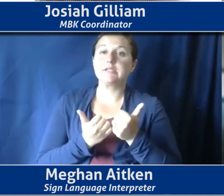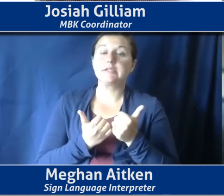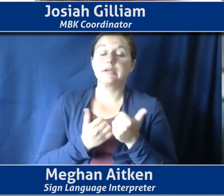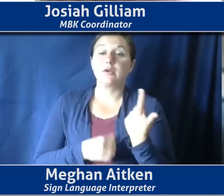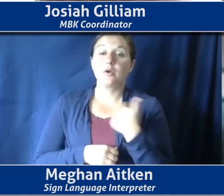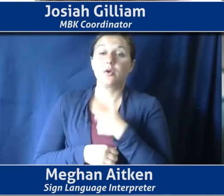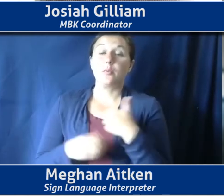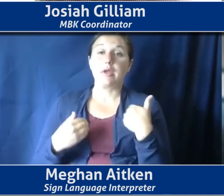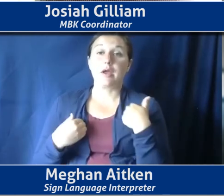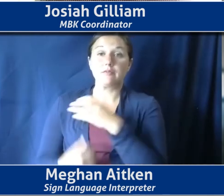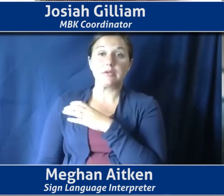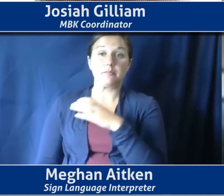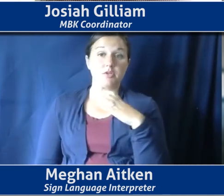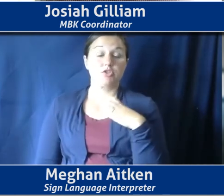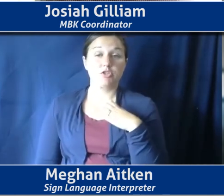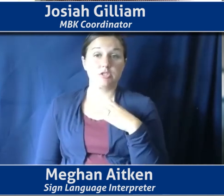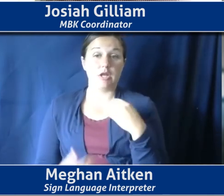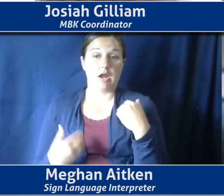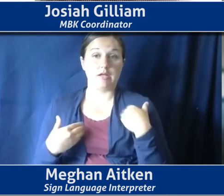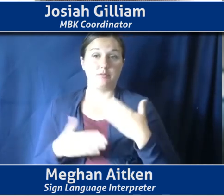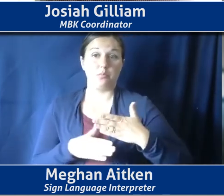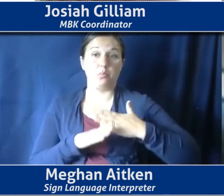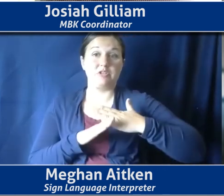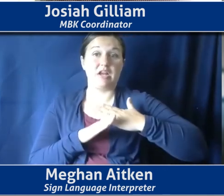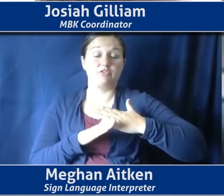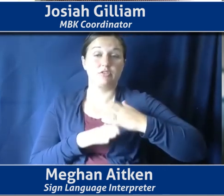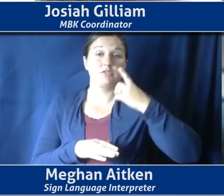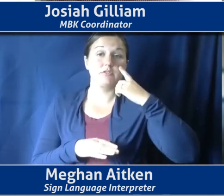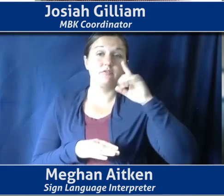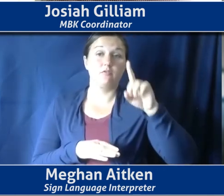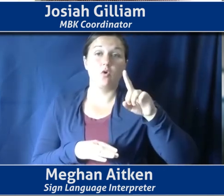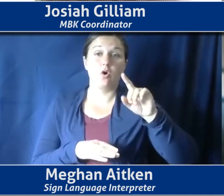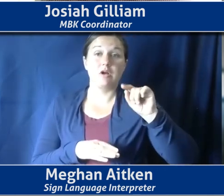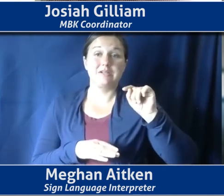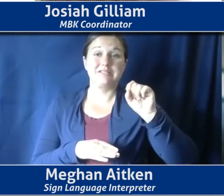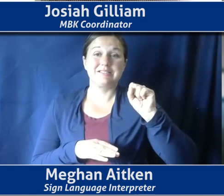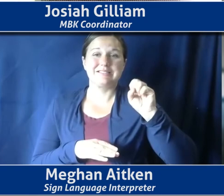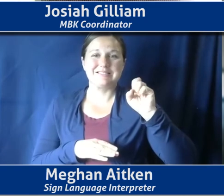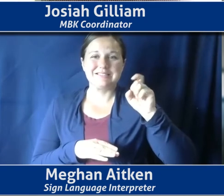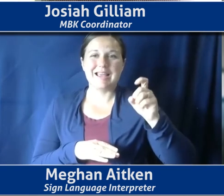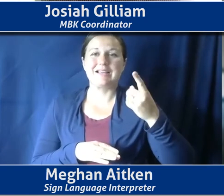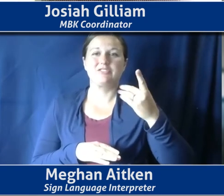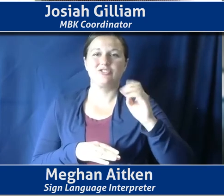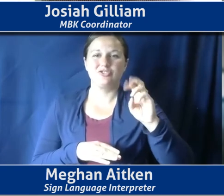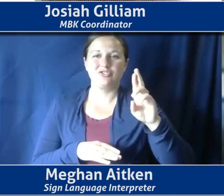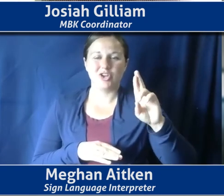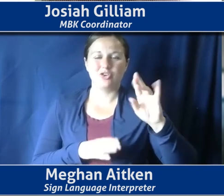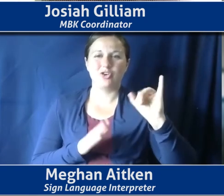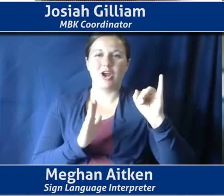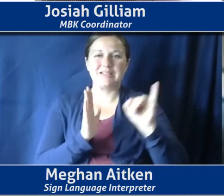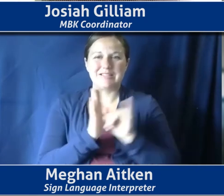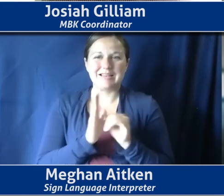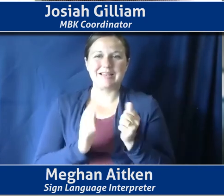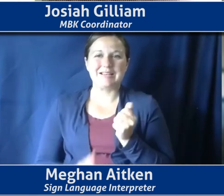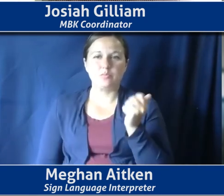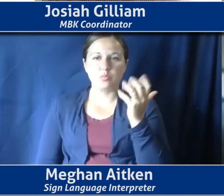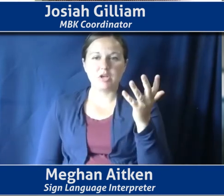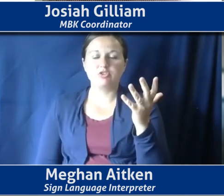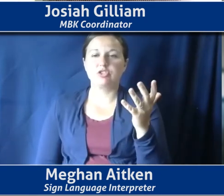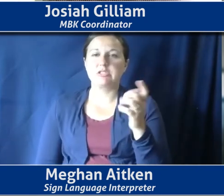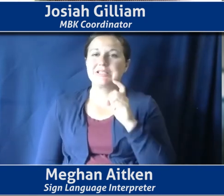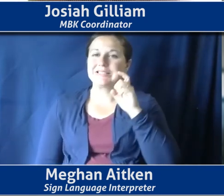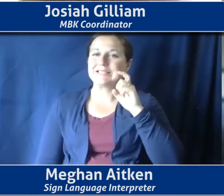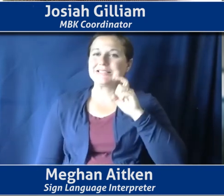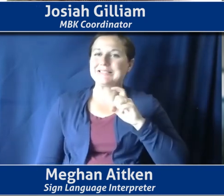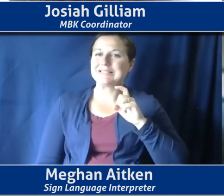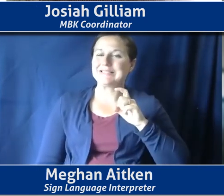relations, it does have protections for sex, gender identity, expression, sexual orientation, pregnancy. So